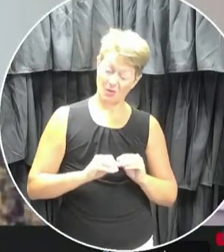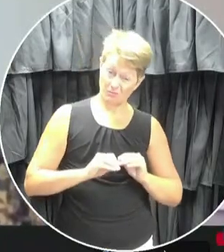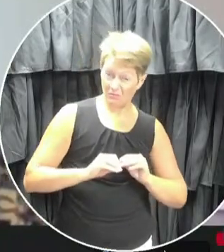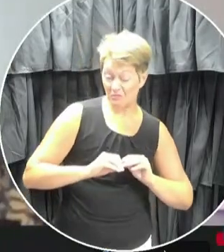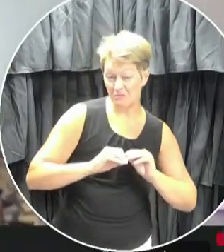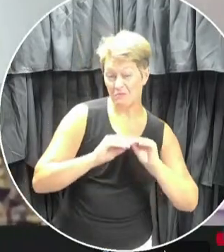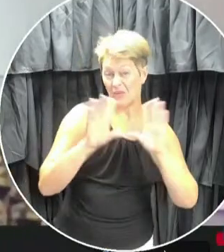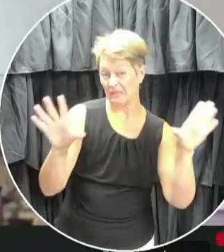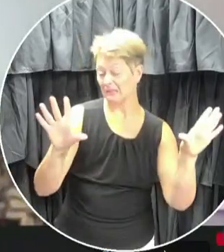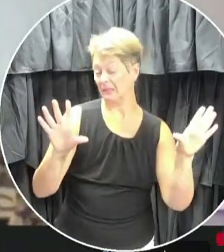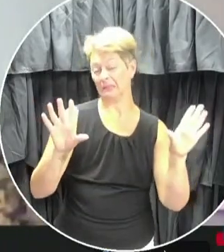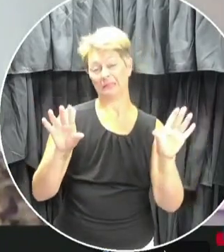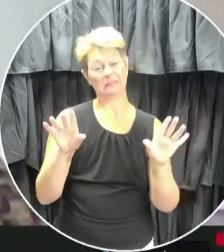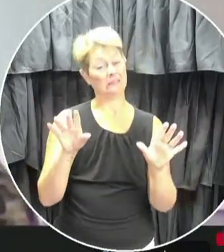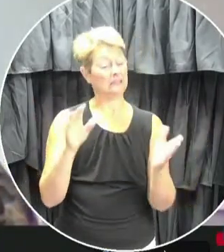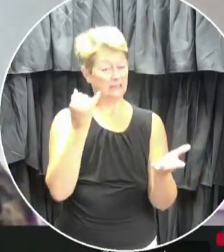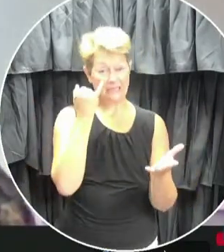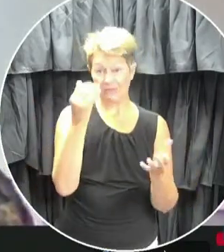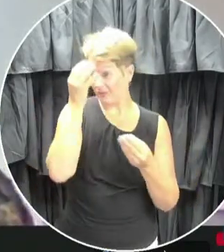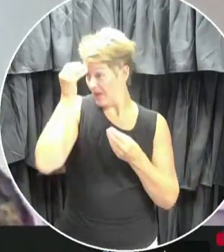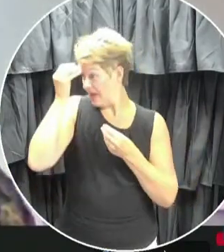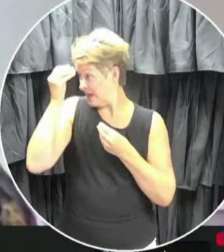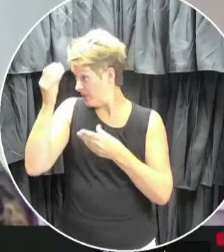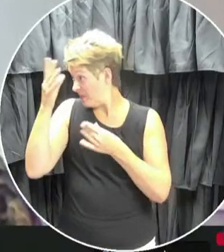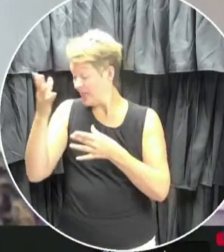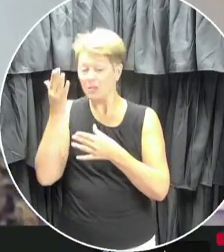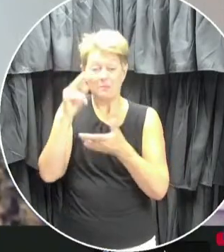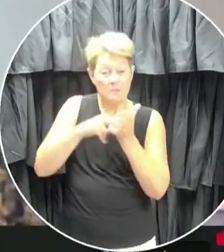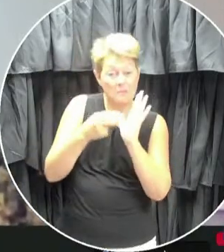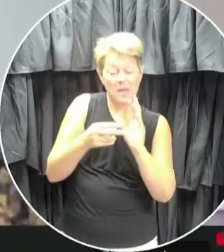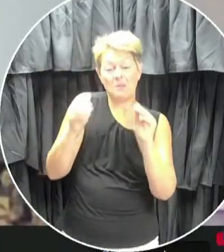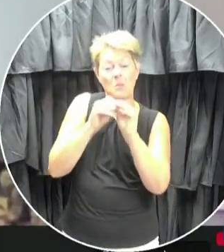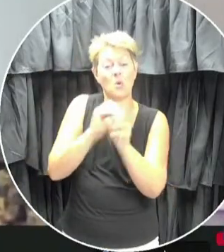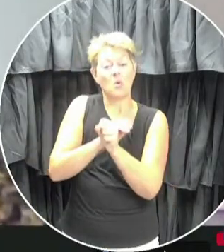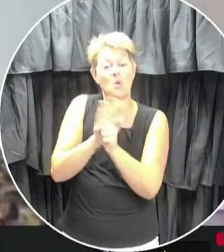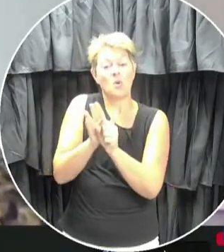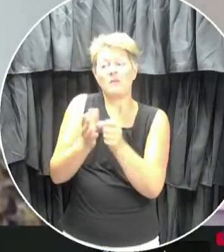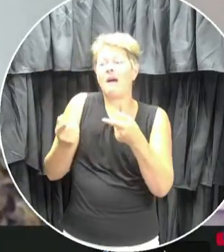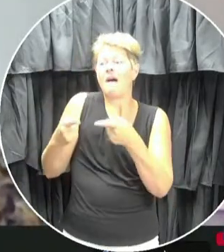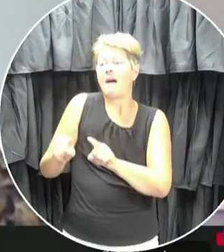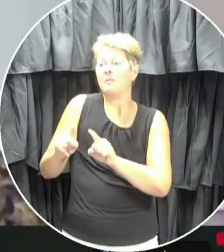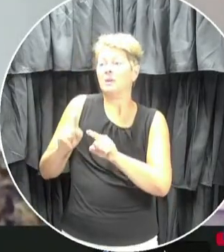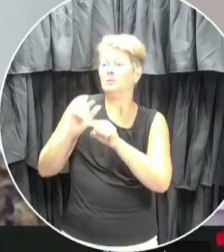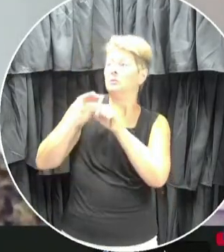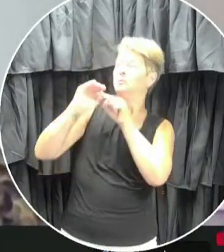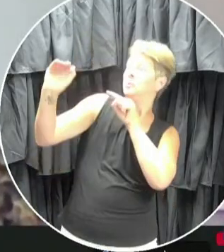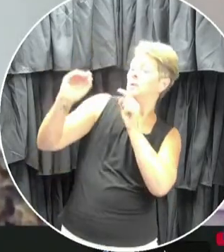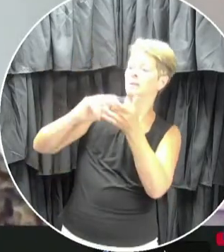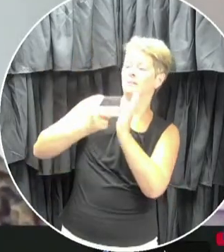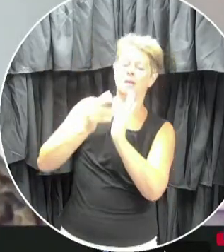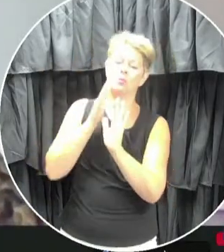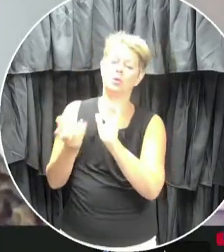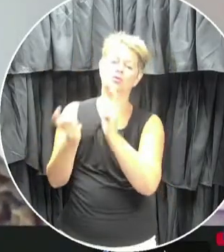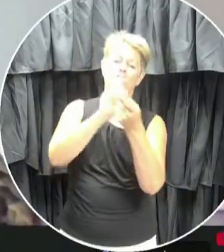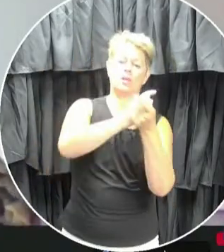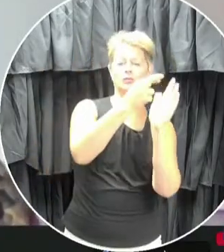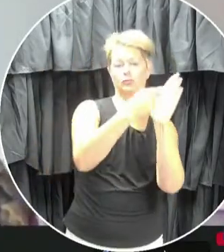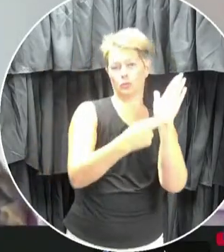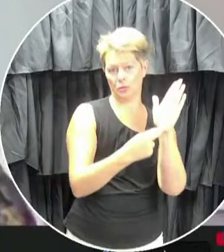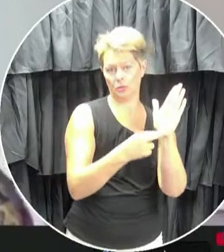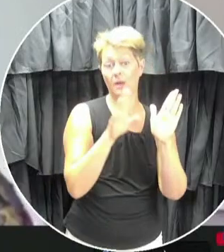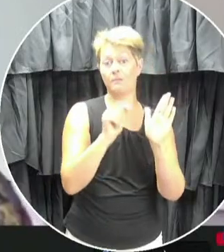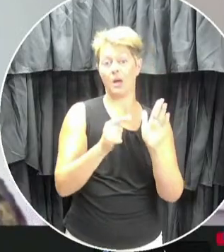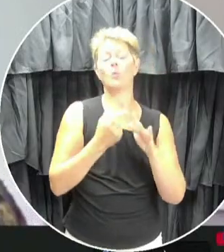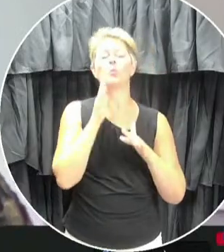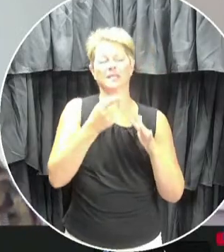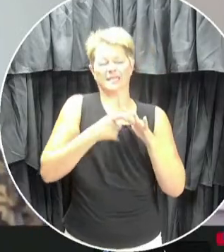and as I've said many times, if the information we get changes, if the evidence changes, then we'll change. But that's where we're